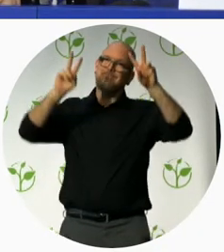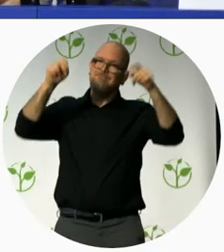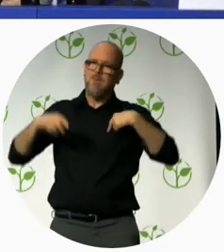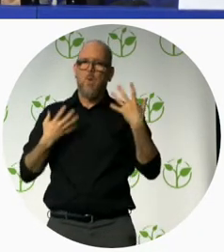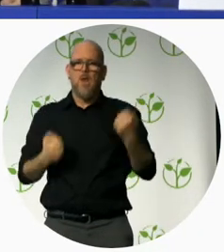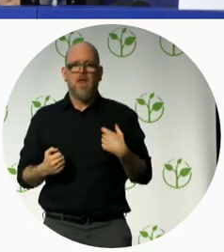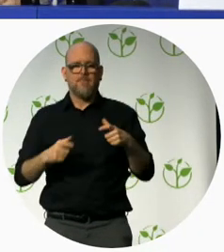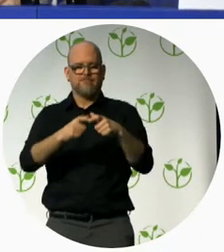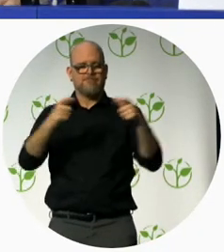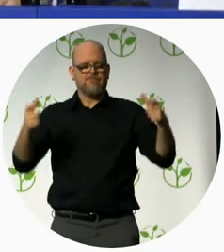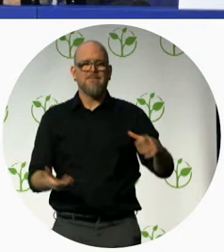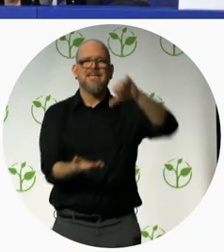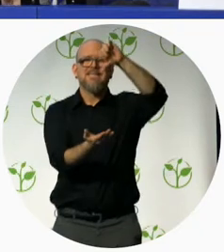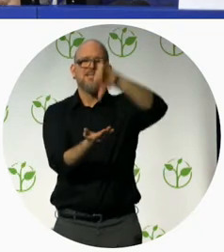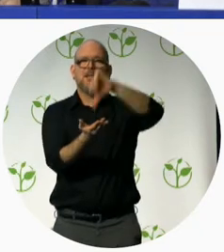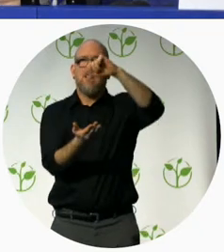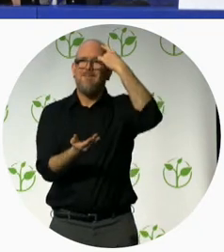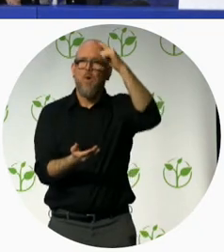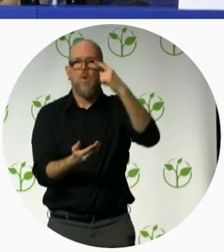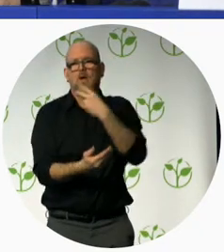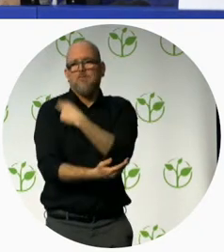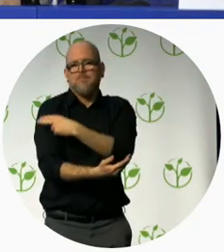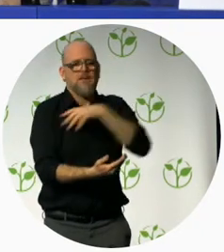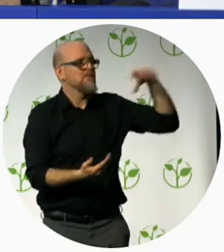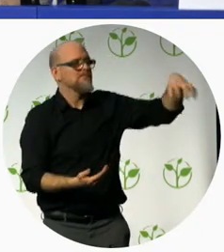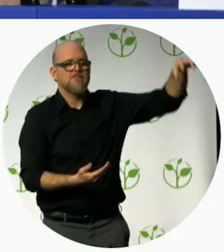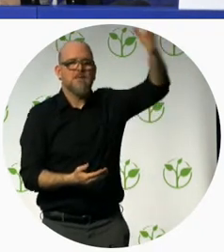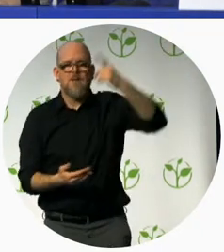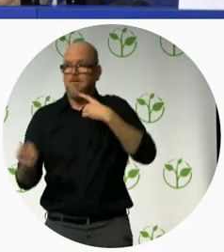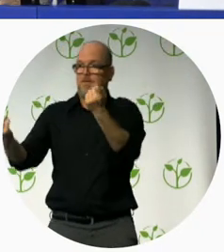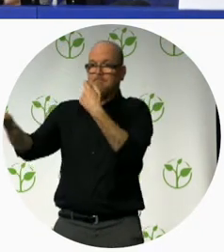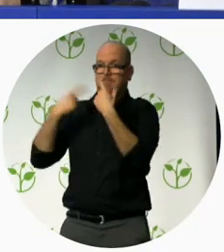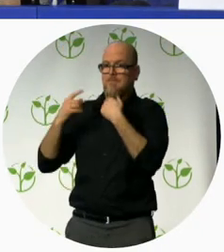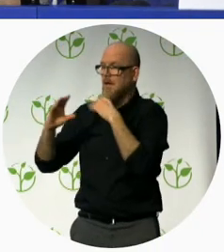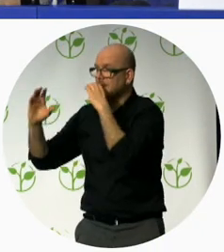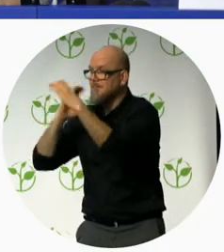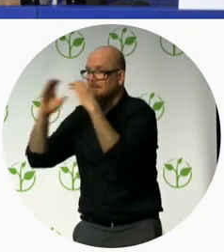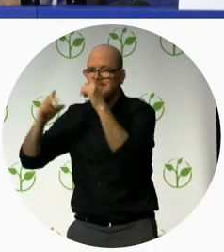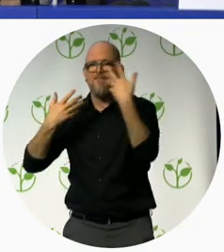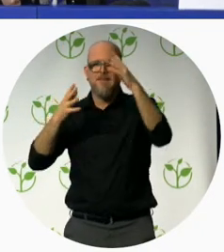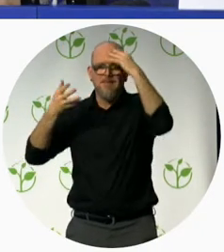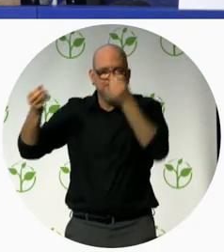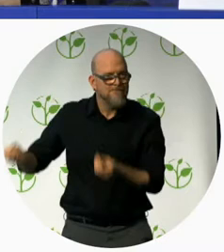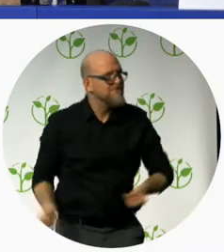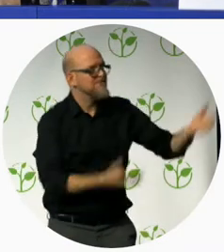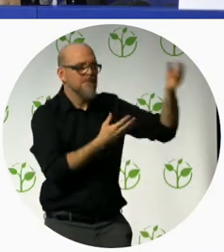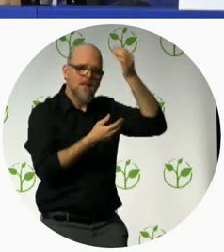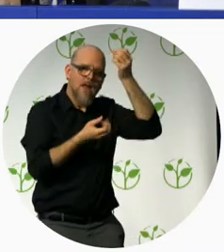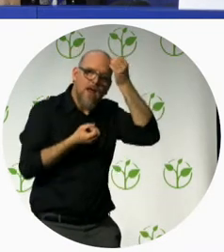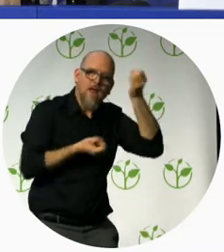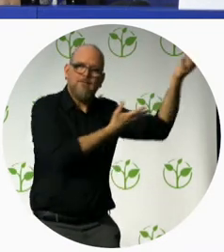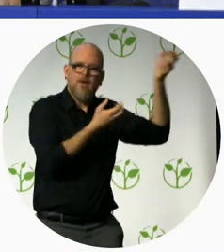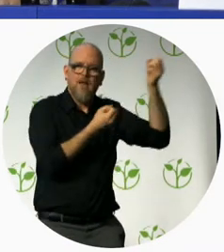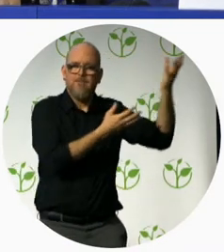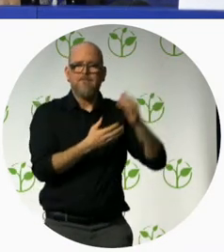the patient's appointment the plus the required adjustments the organization's person in charge of